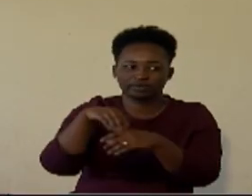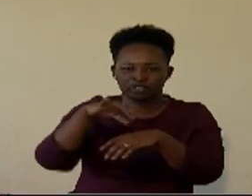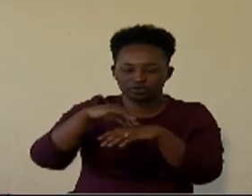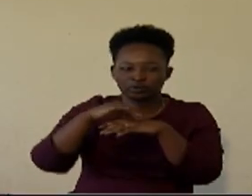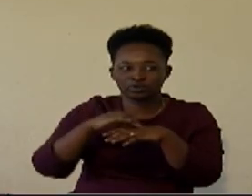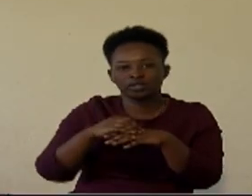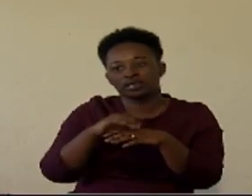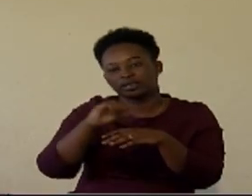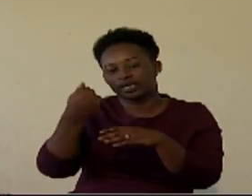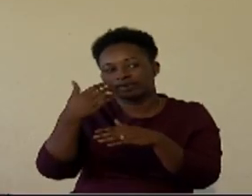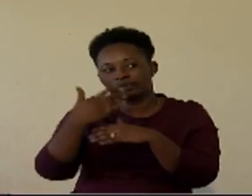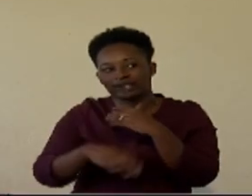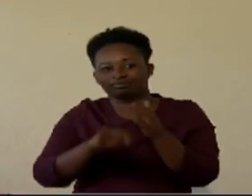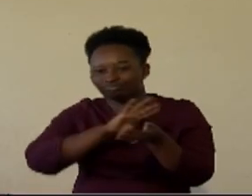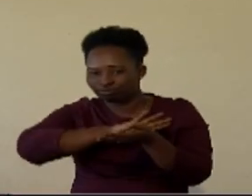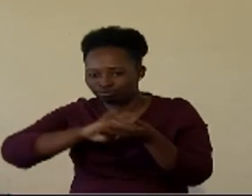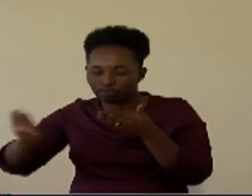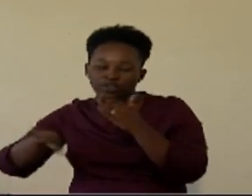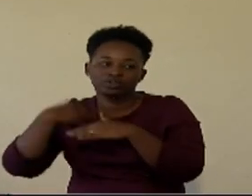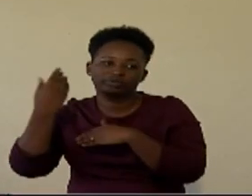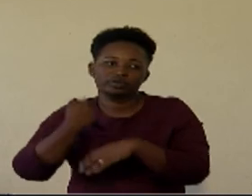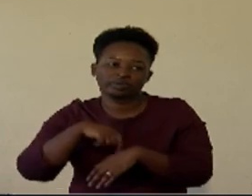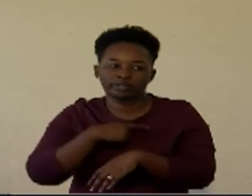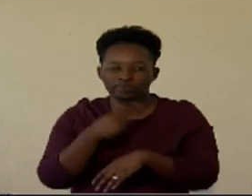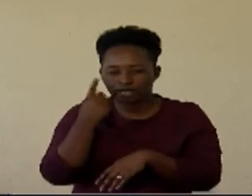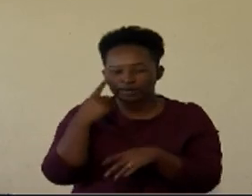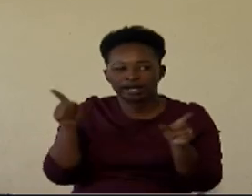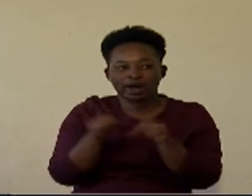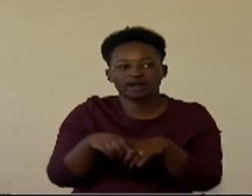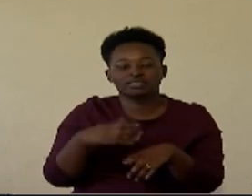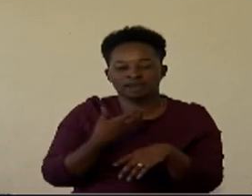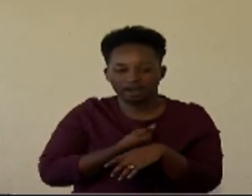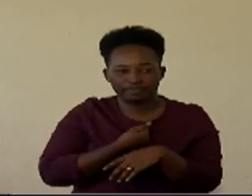takes them away and we now look at them as having to move